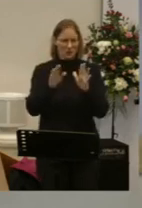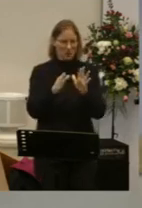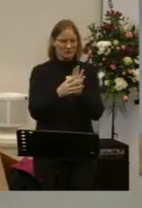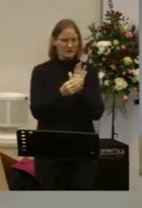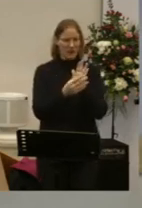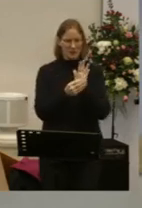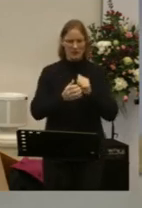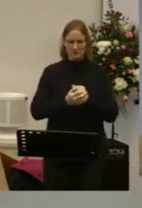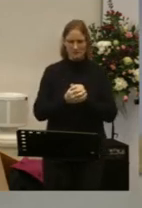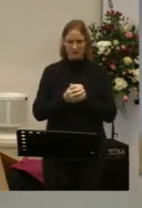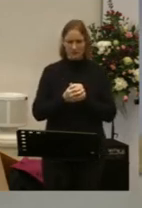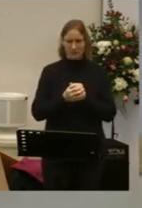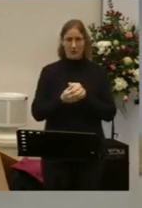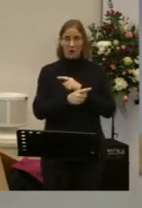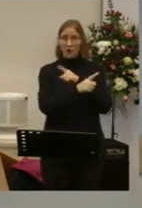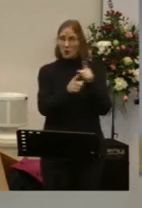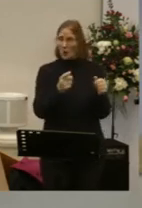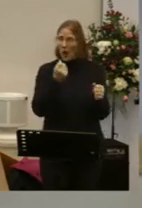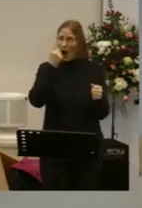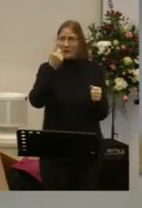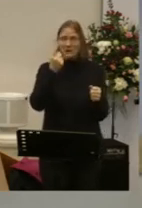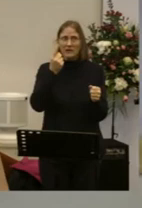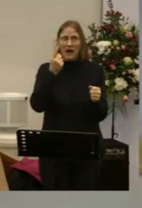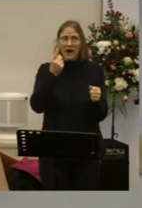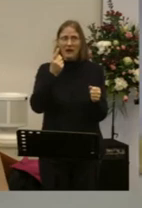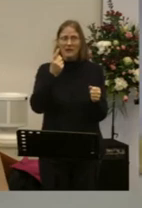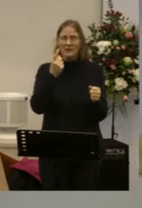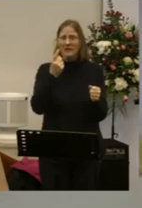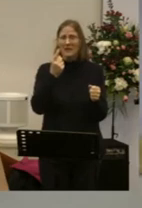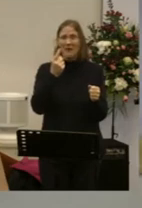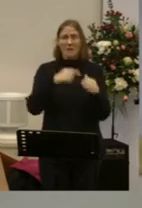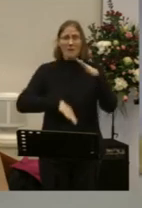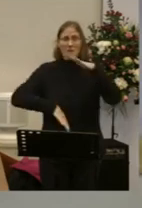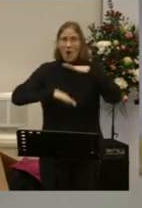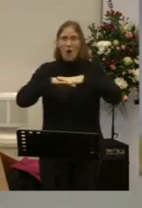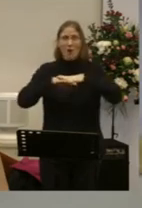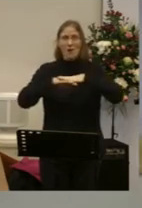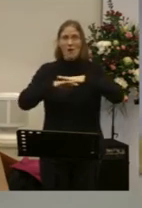Do you understand for a second What you have?